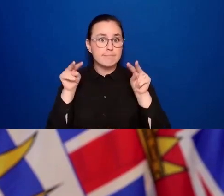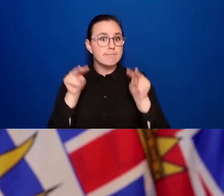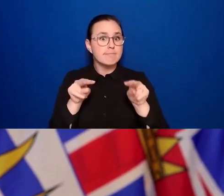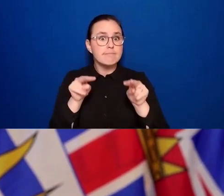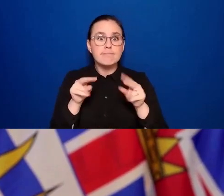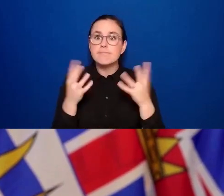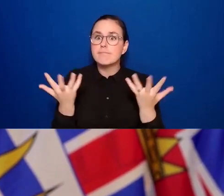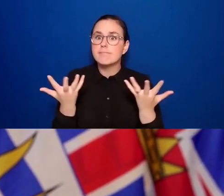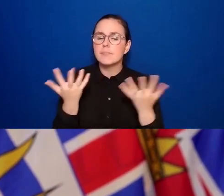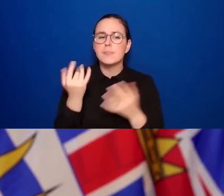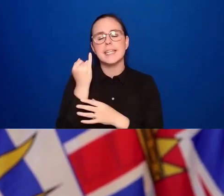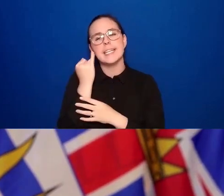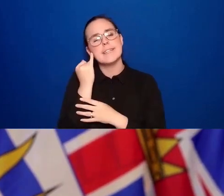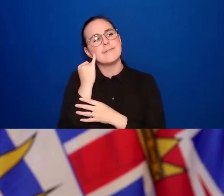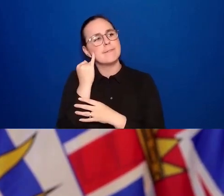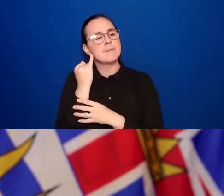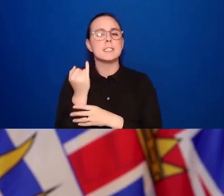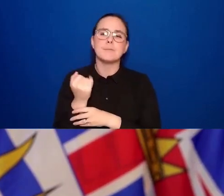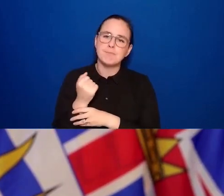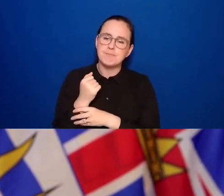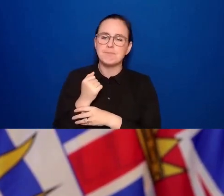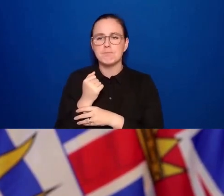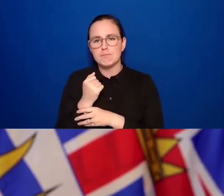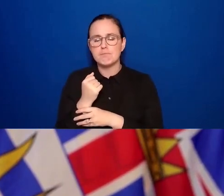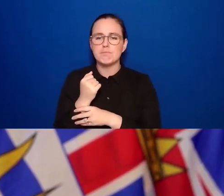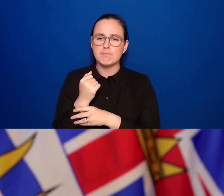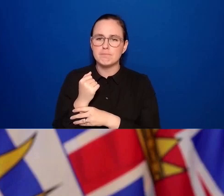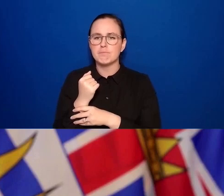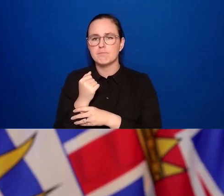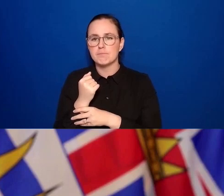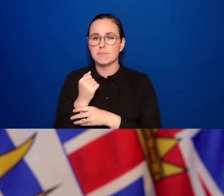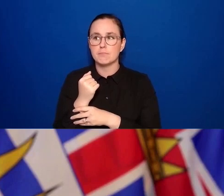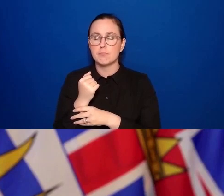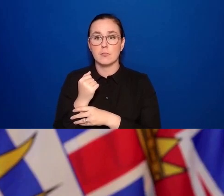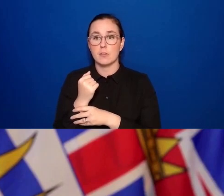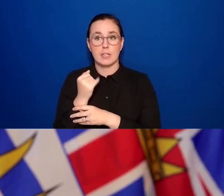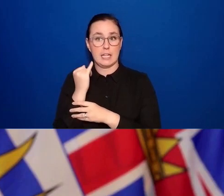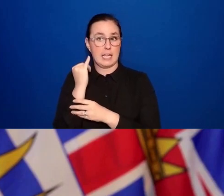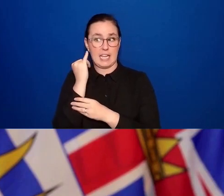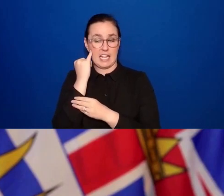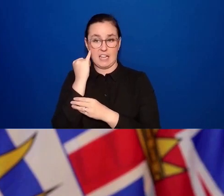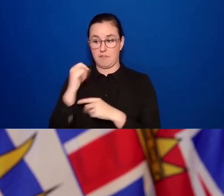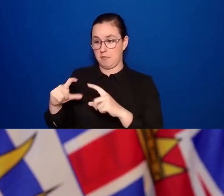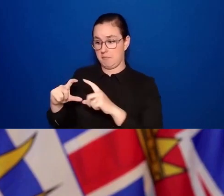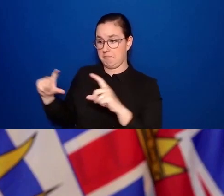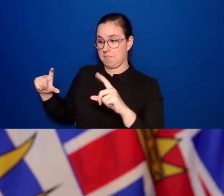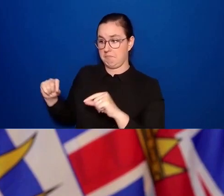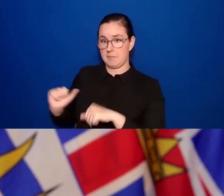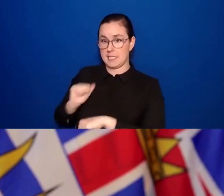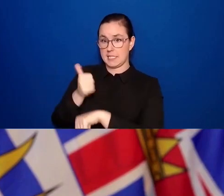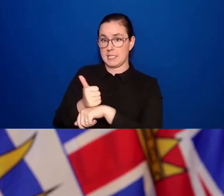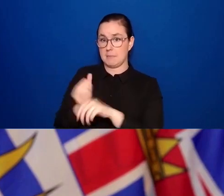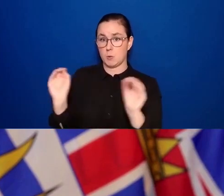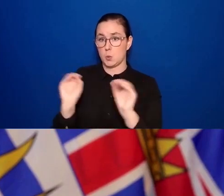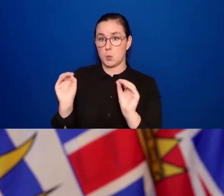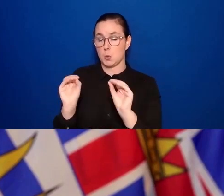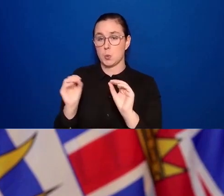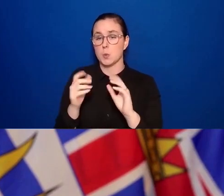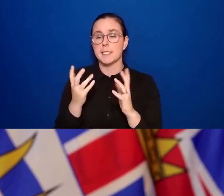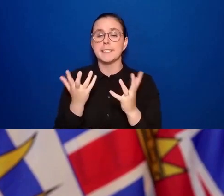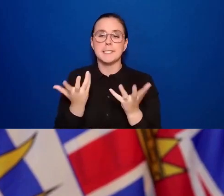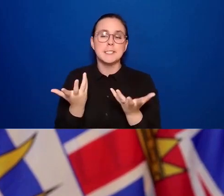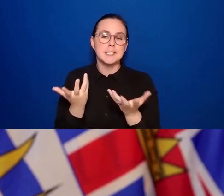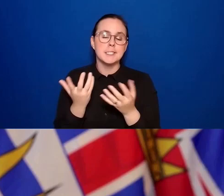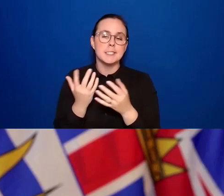the mitigation effects of things like the vaccine card. And yeah, I am hopeful that we'll transition over the next few